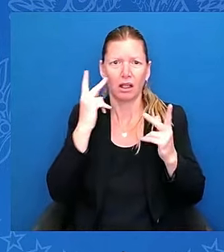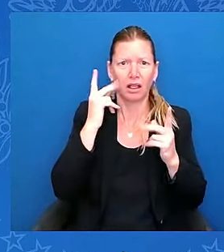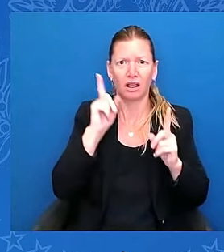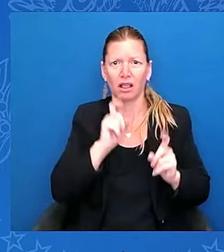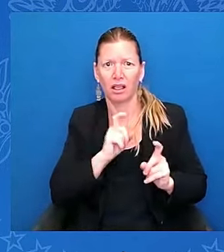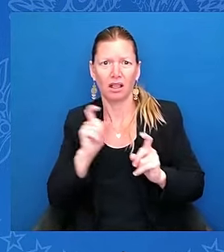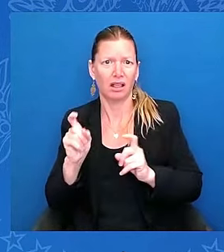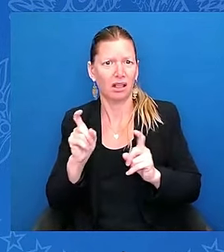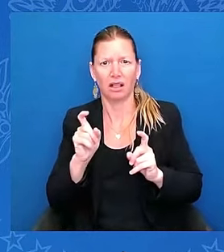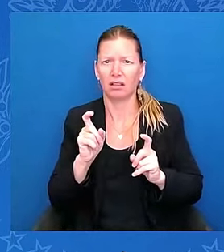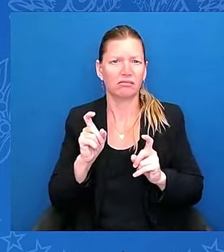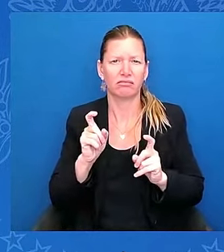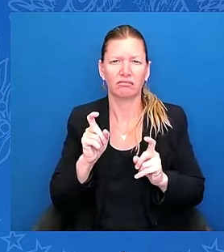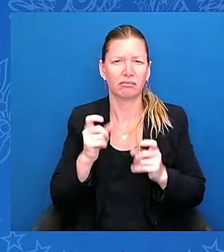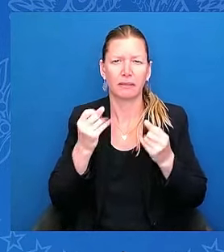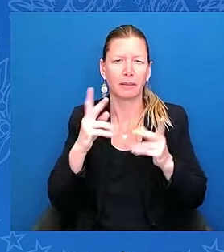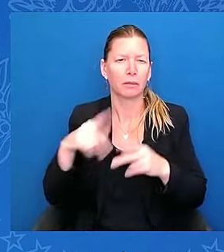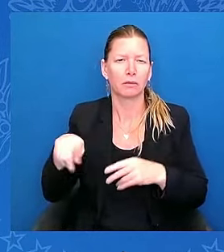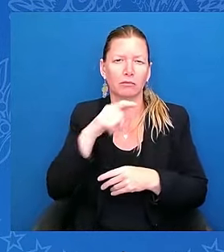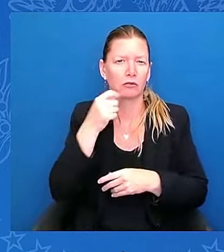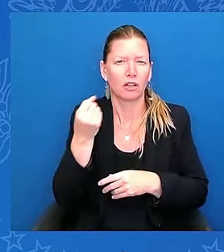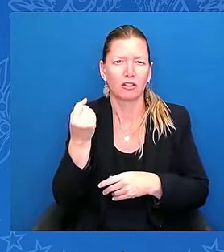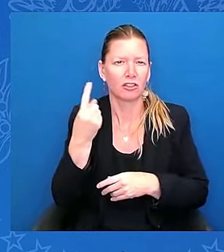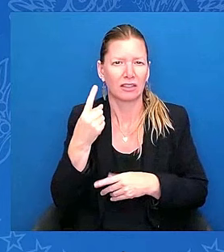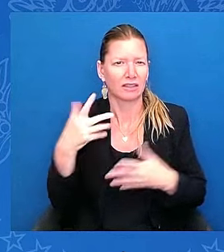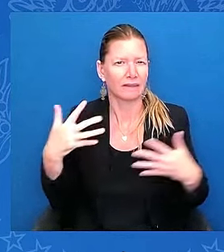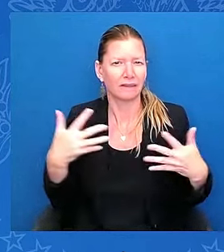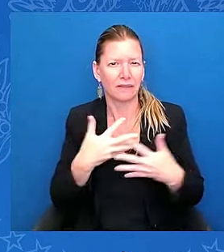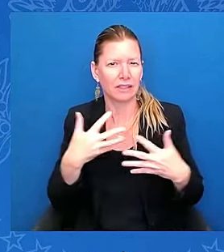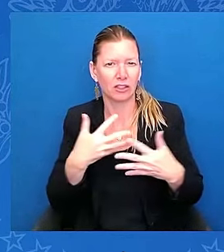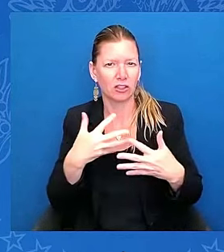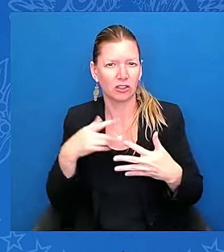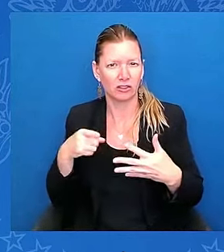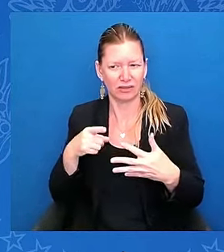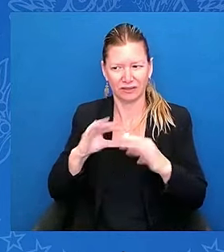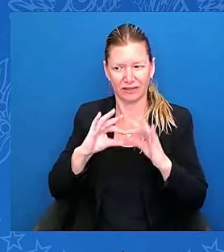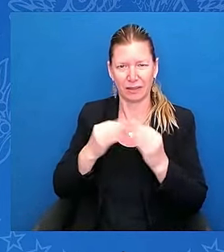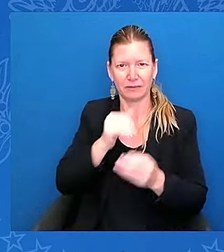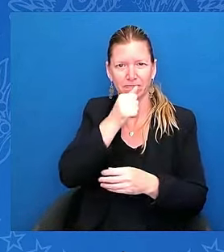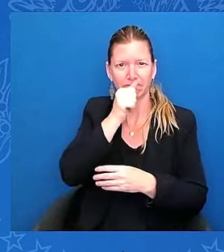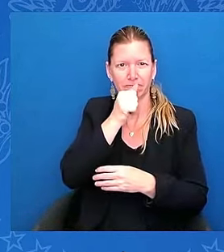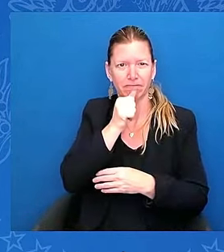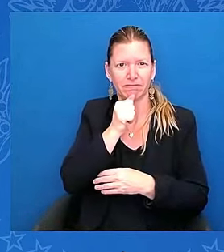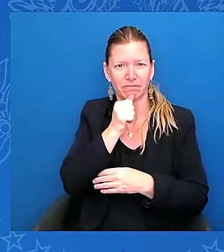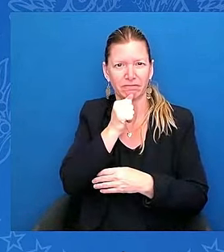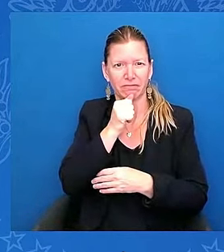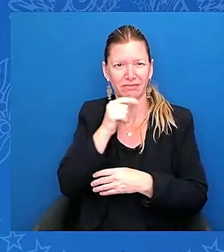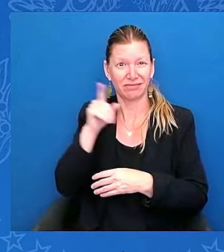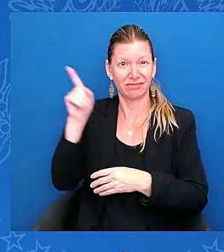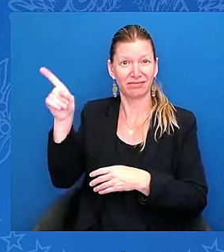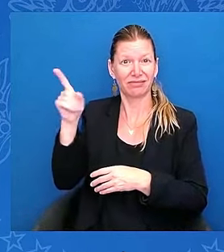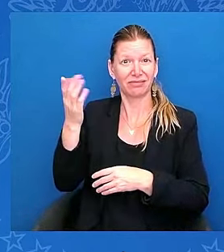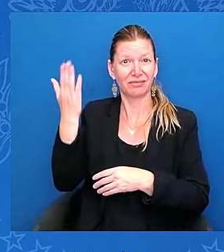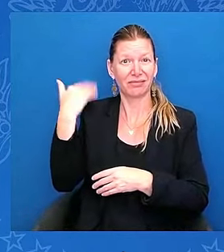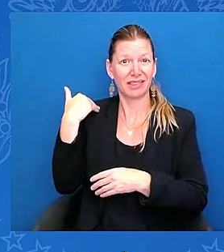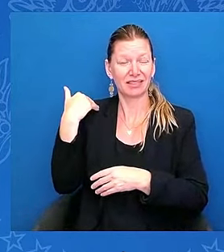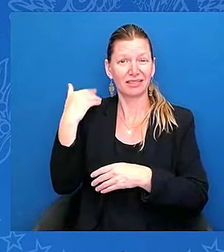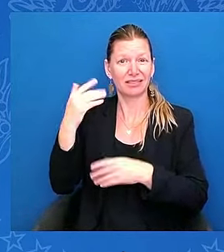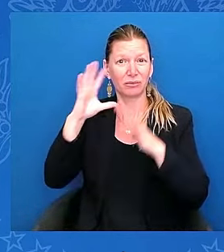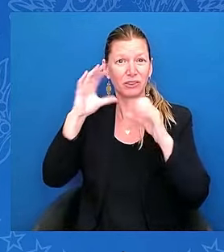— immigrants, in his words, are poison the blood of the country. When he calls immigrants, in his words, animals.